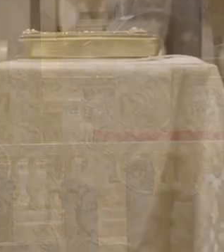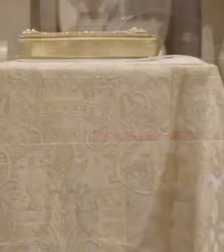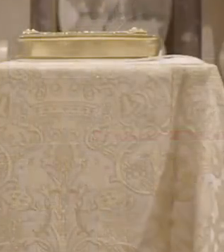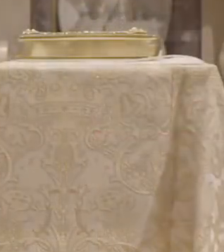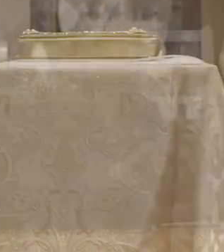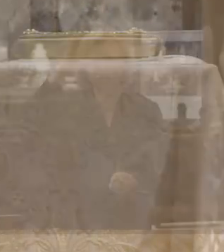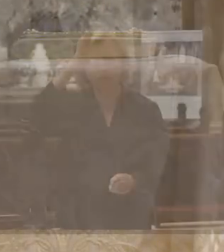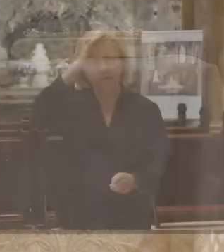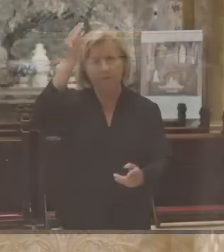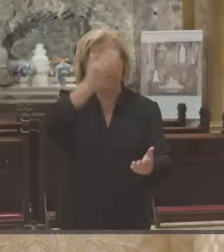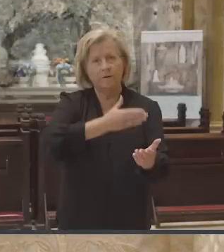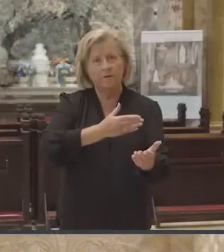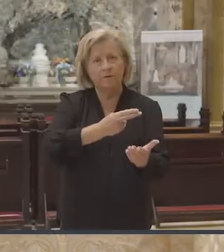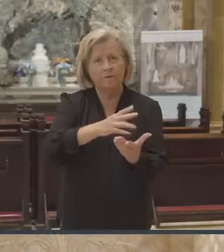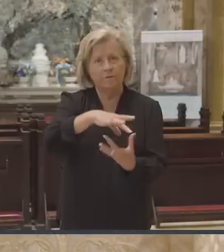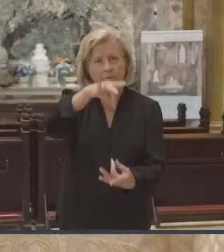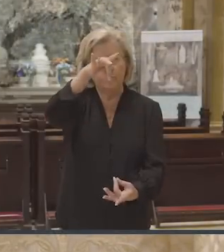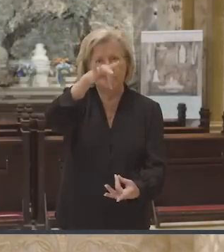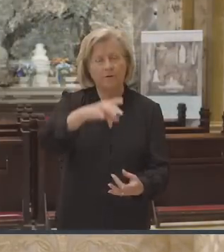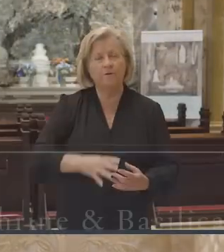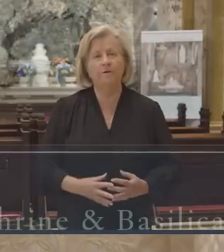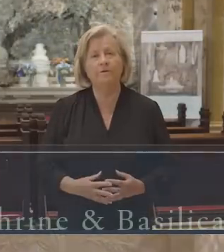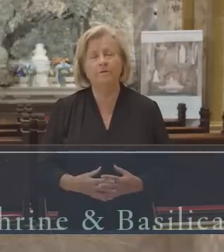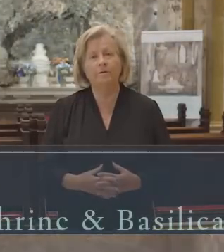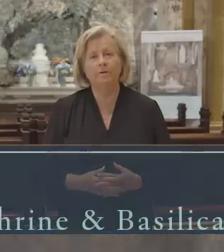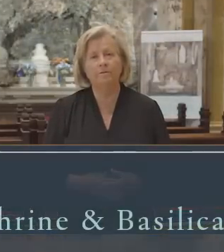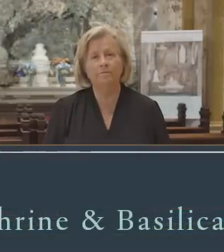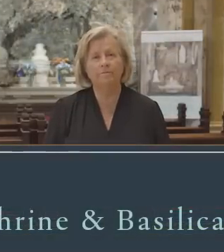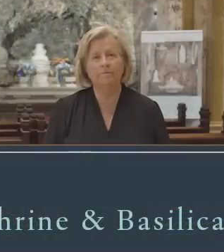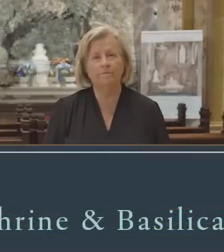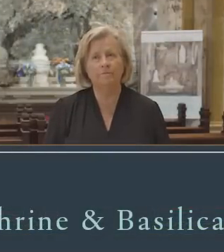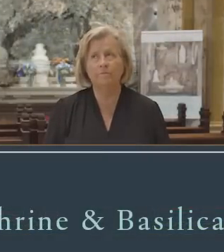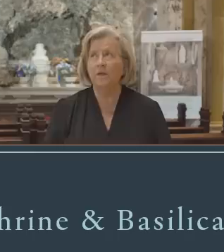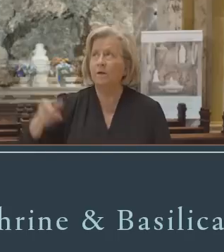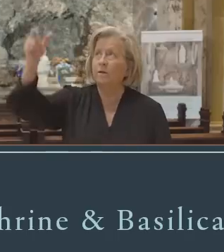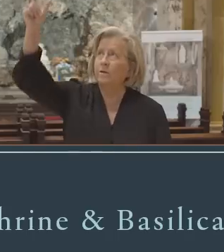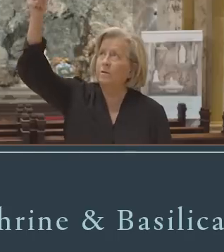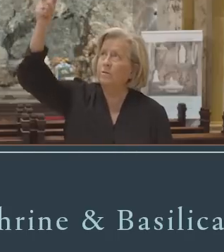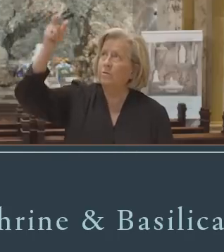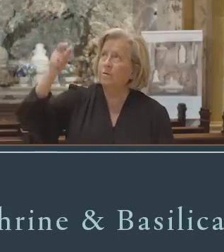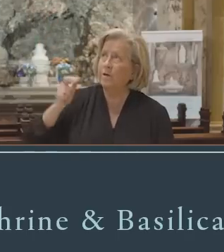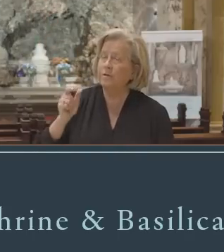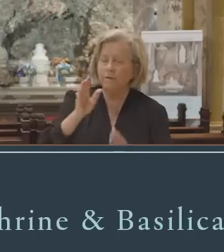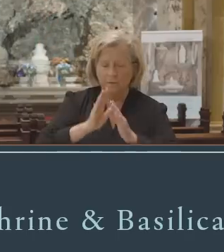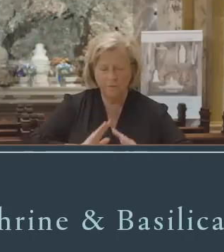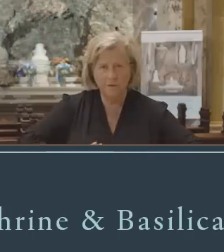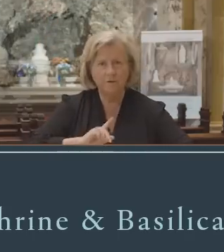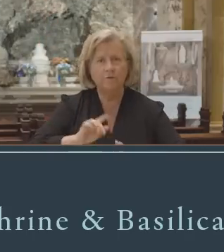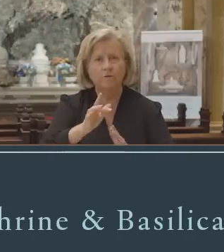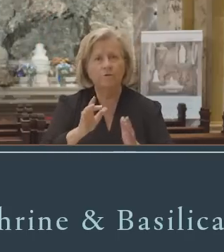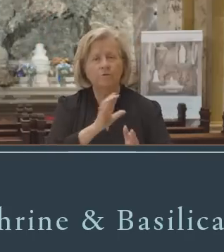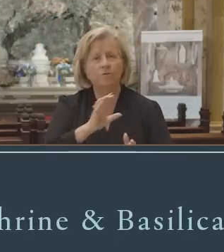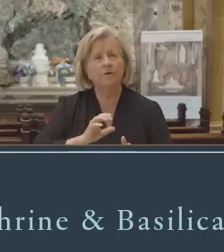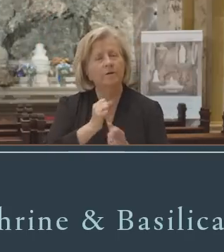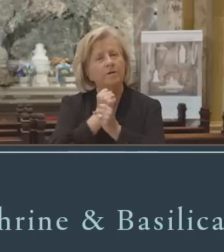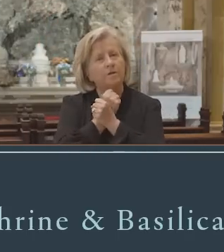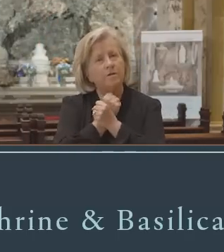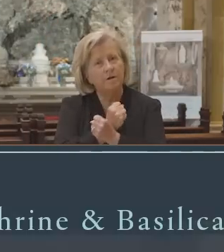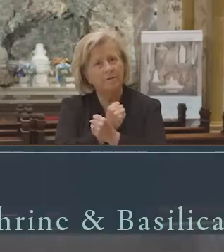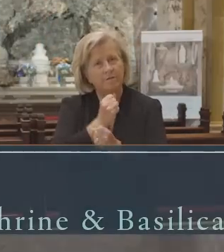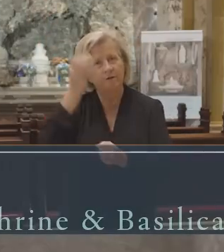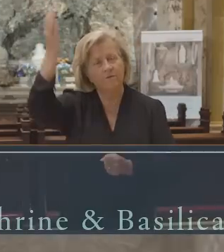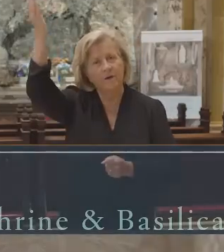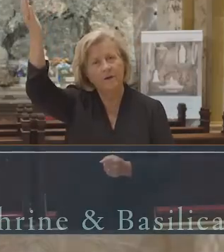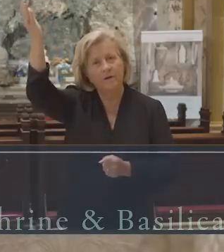In the name of the Father, and of the Son, and of the Holy Spirit. Amen. The grace and peace of our Lord Jesus Christ, the love of God,